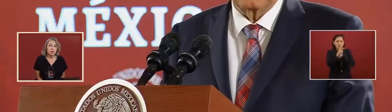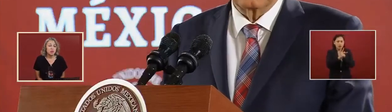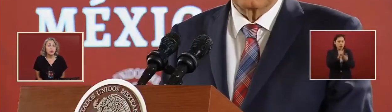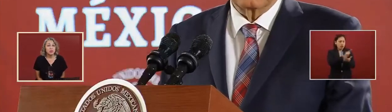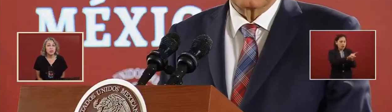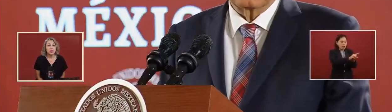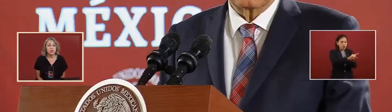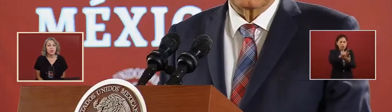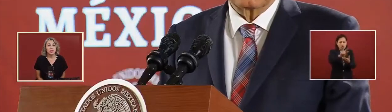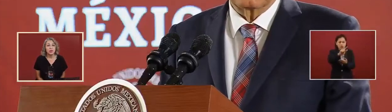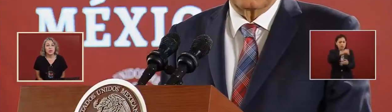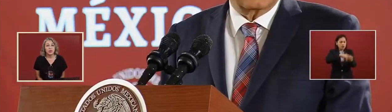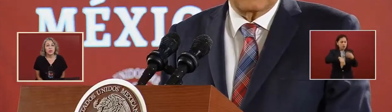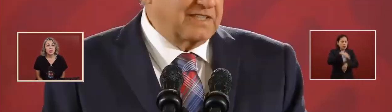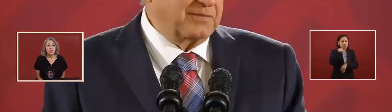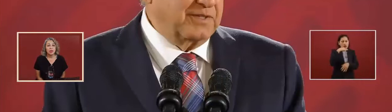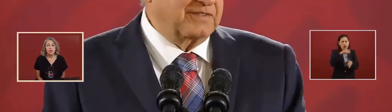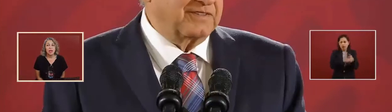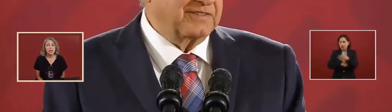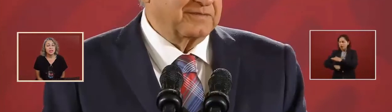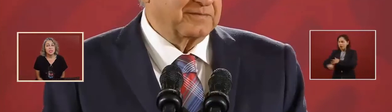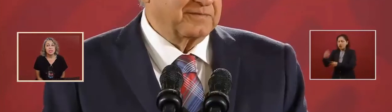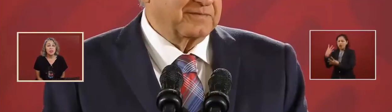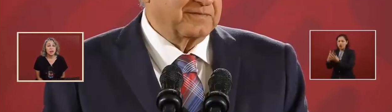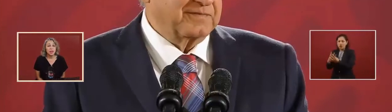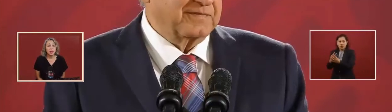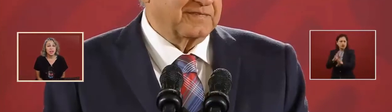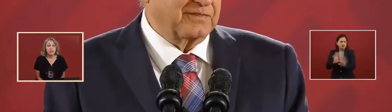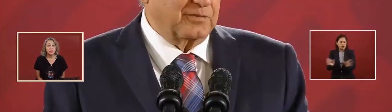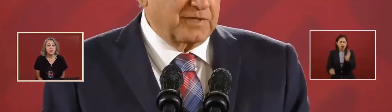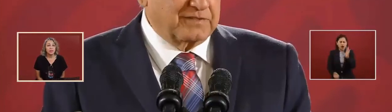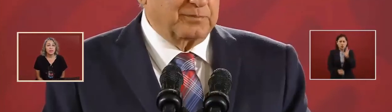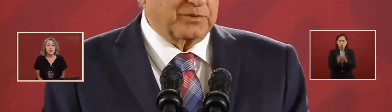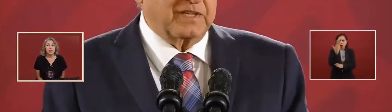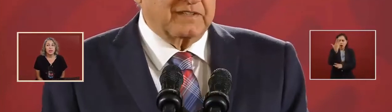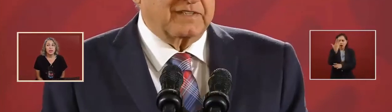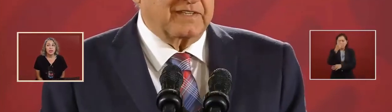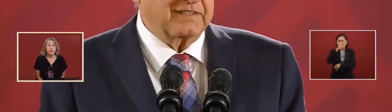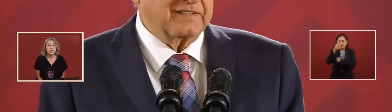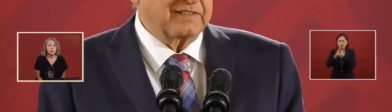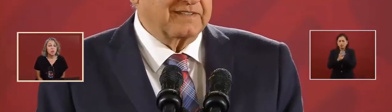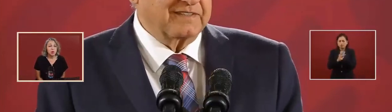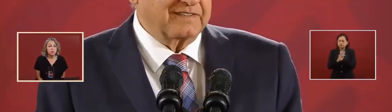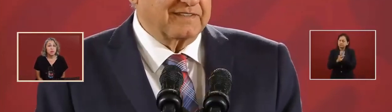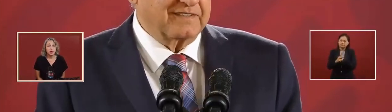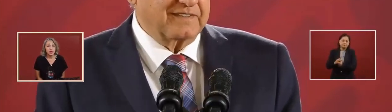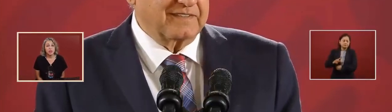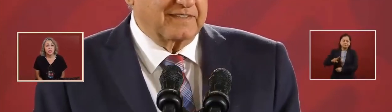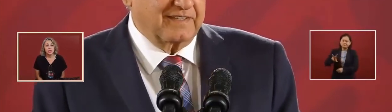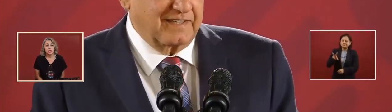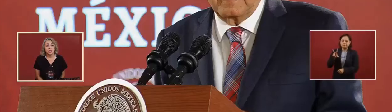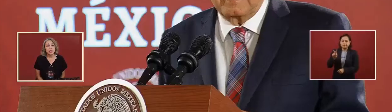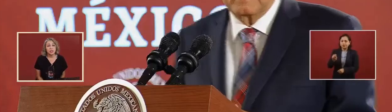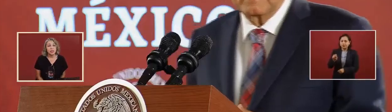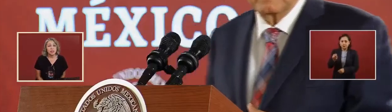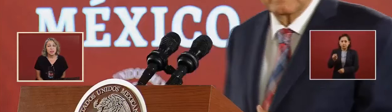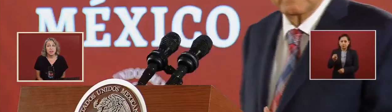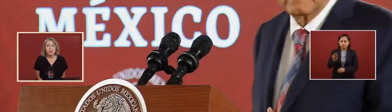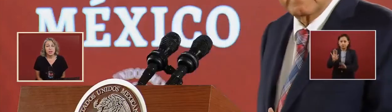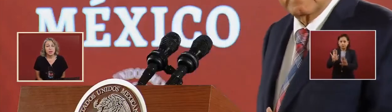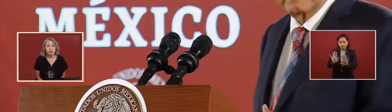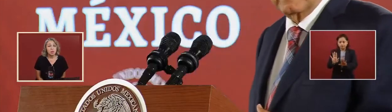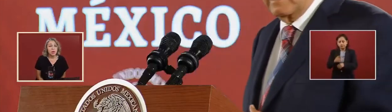Not necessarily. It is more important. Or what is more important